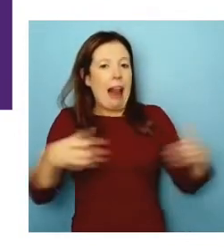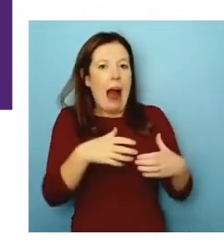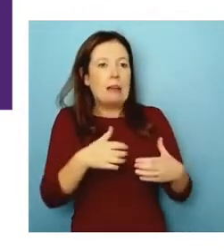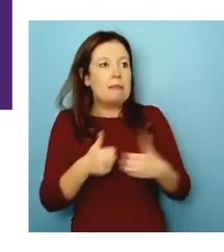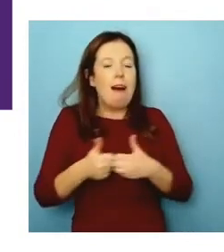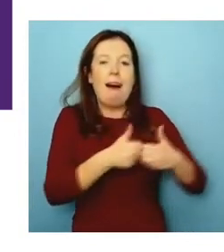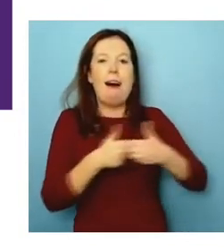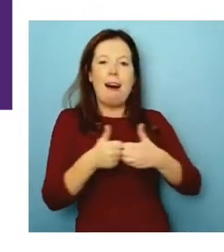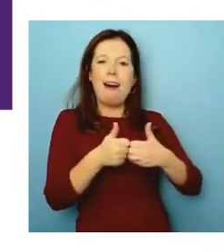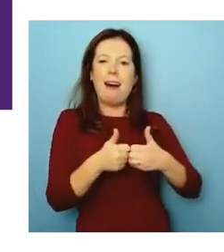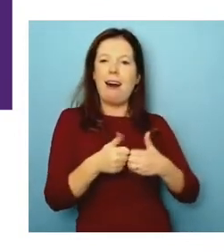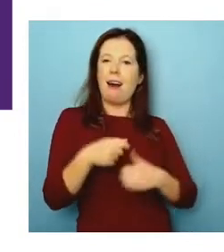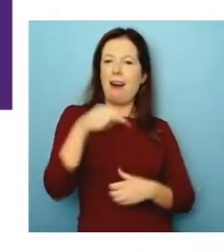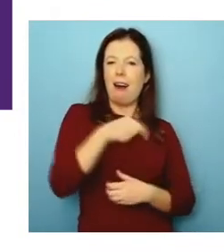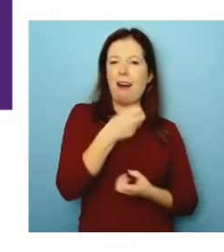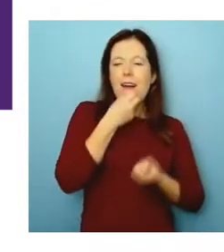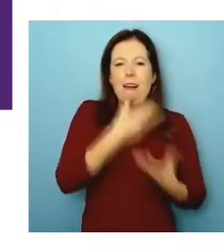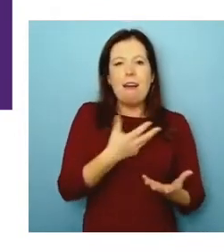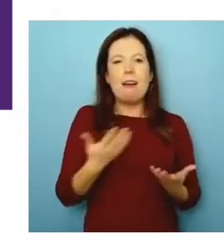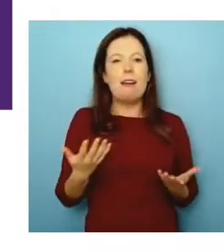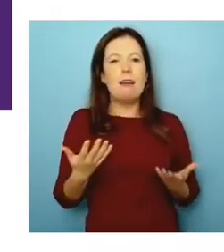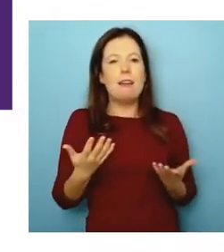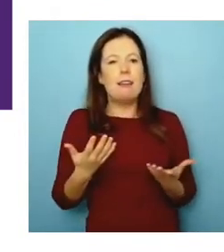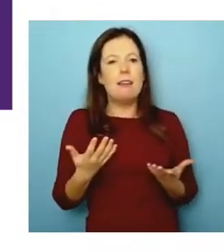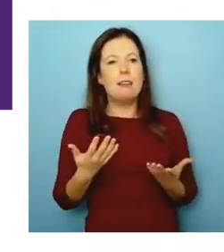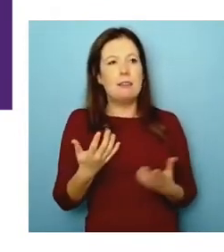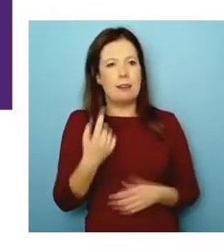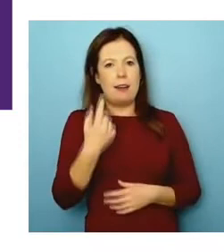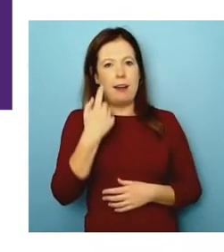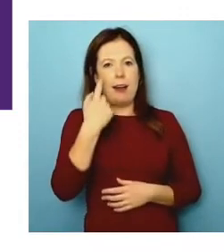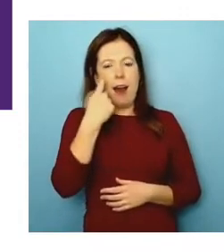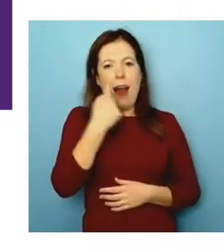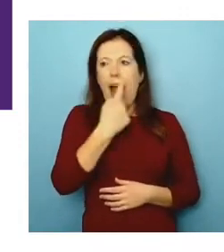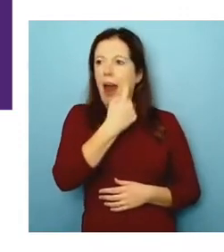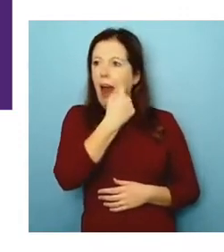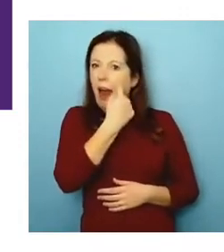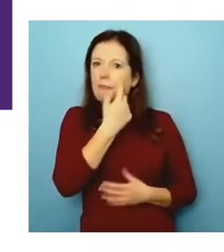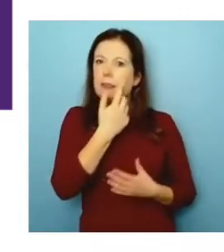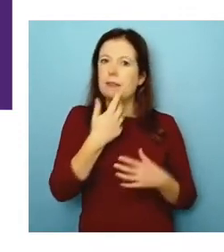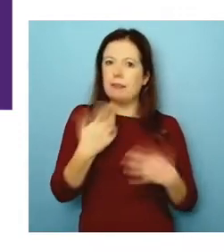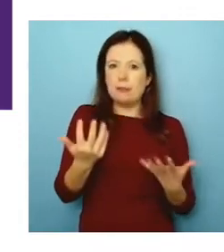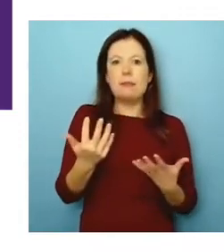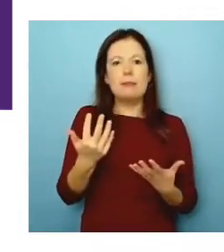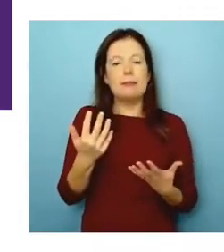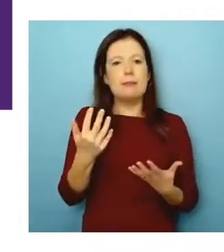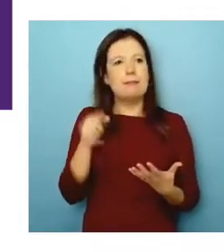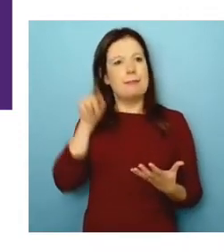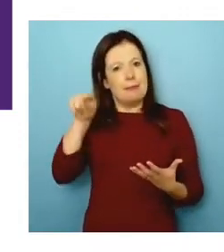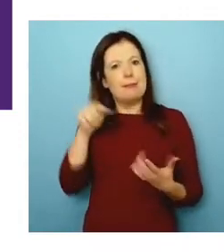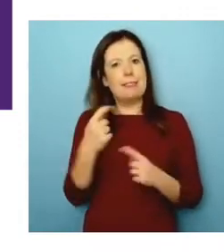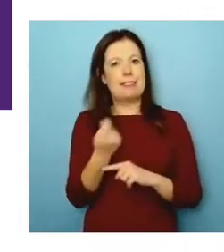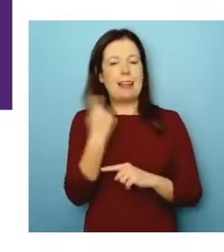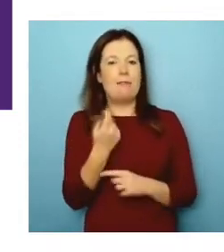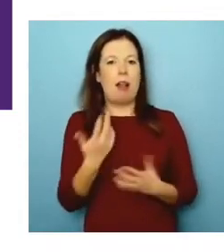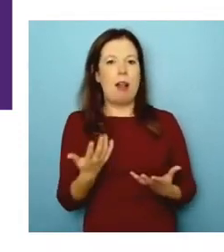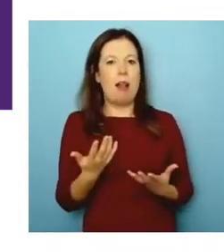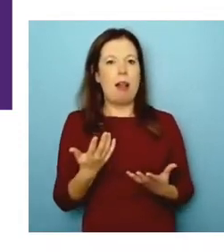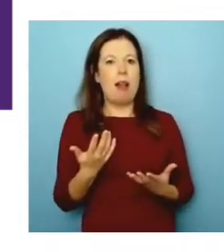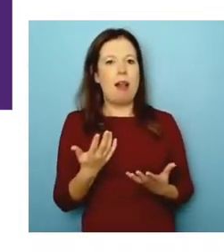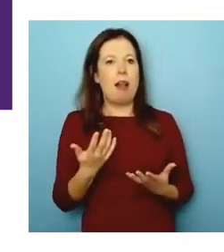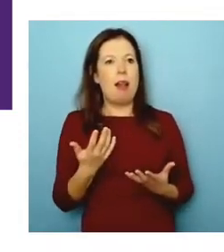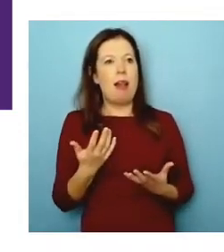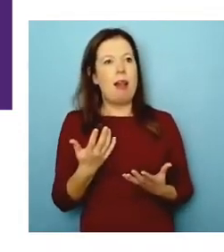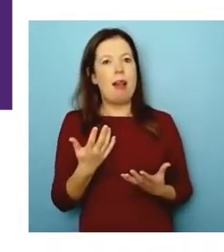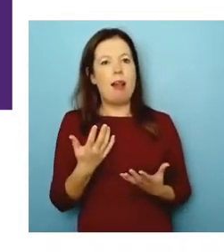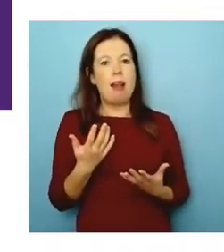So defining moment for us and evidence we took with us and we use investor presentations, you know, and everyone loves it, but you need to match it